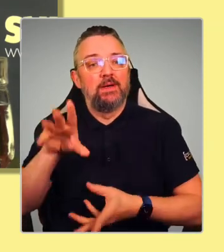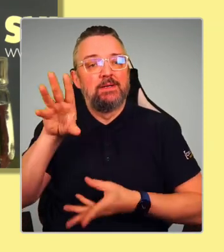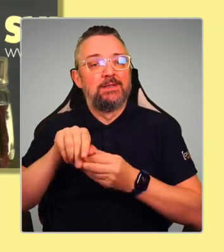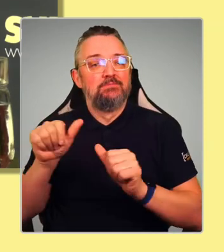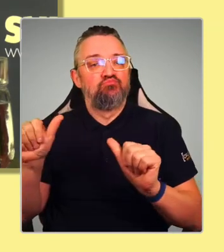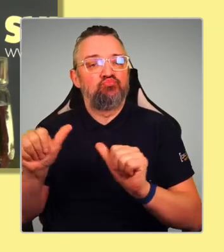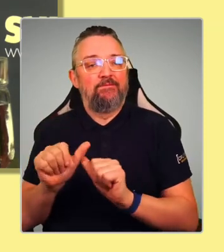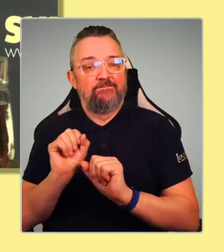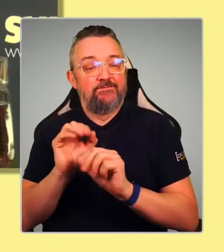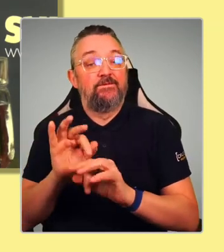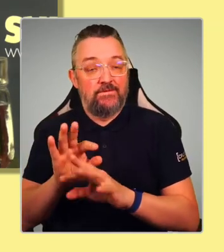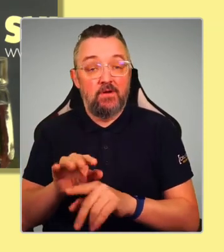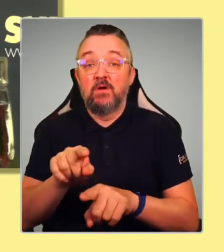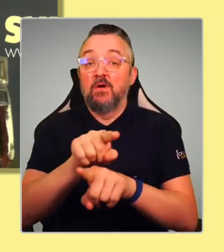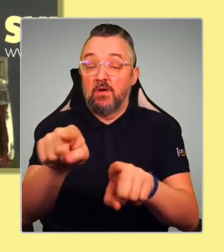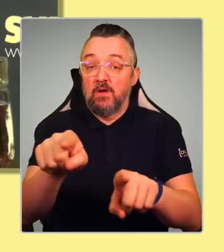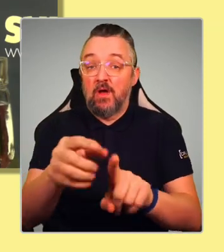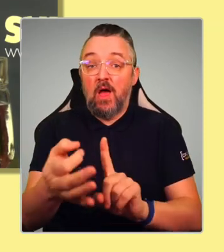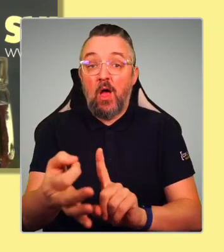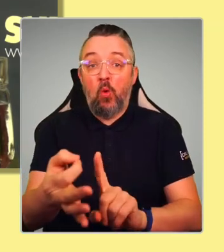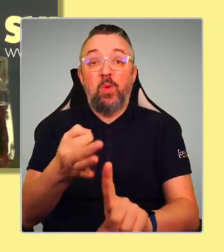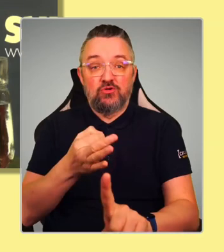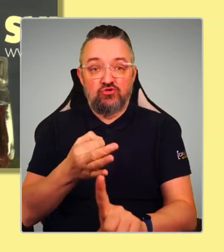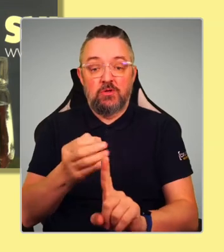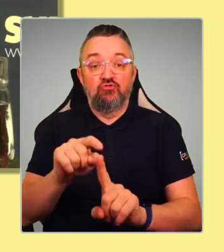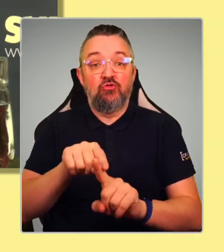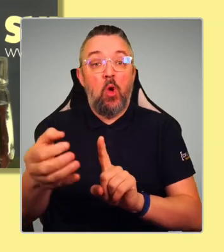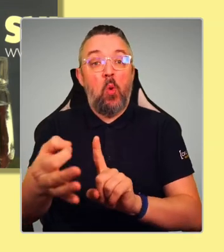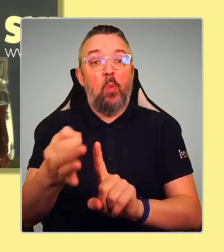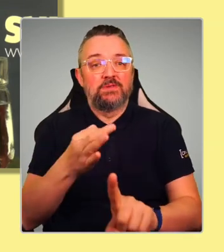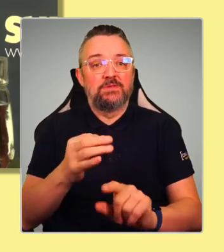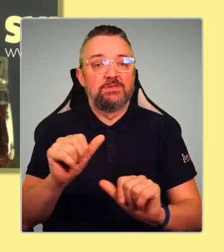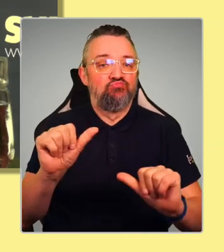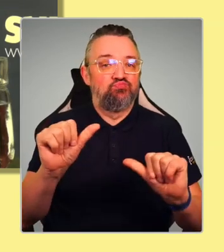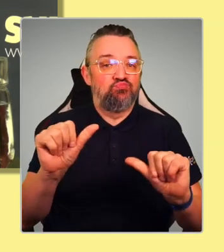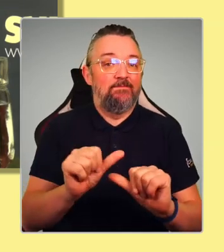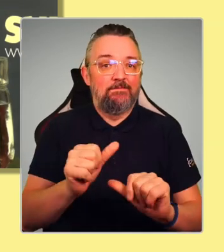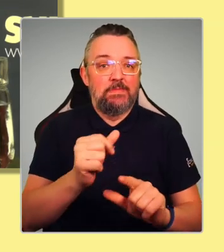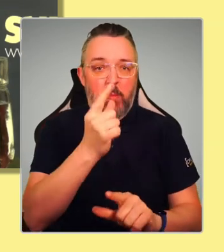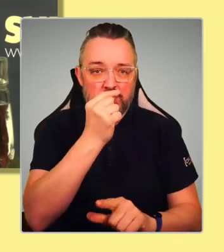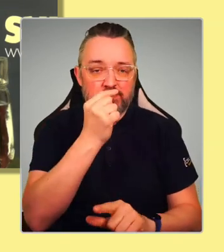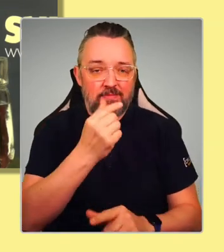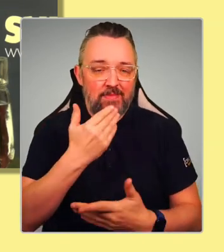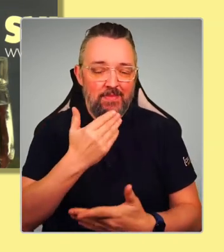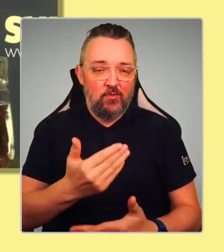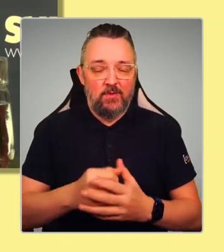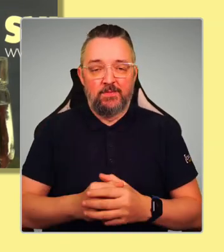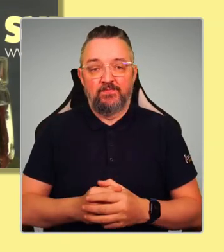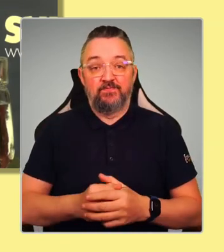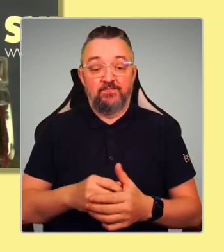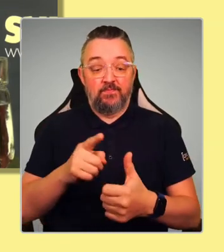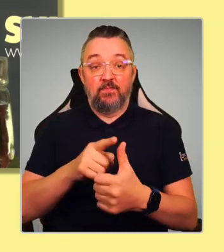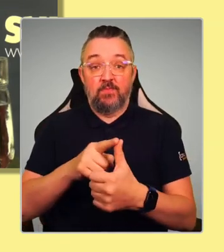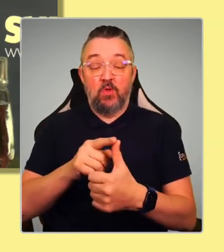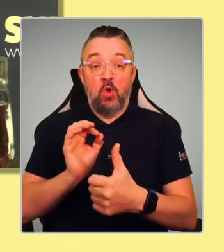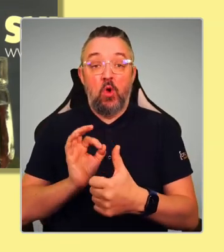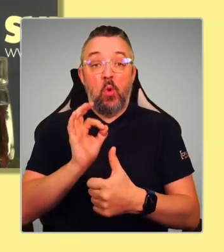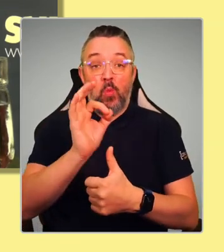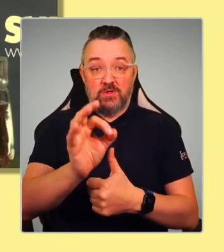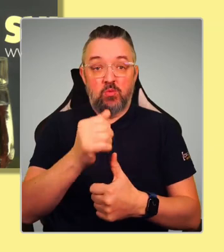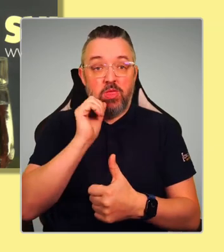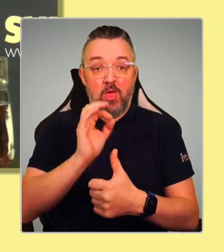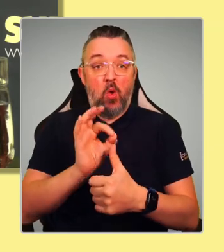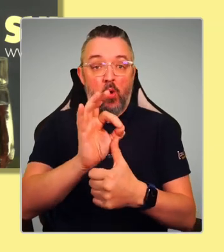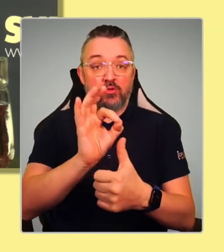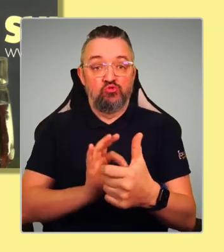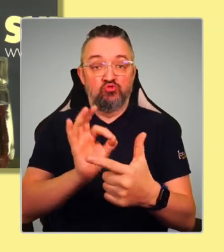with as short questions as you can possibly manage. Each question will go to all candidates. So when you're